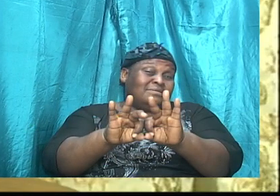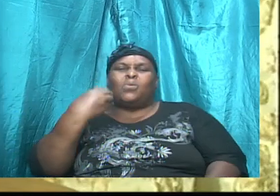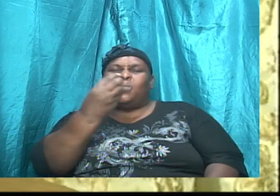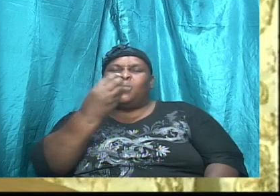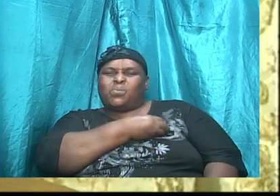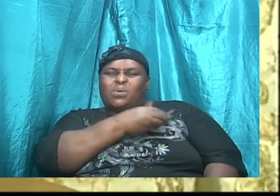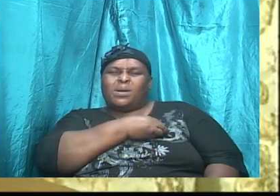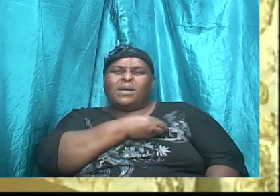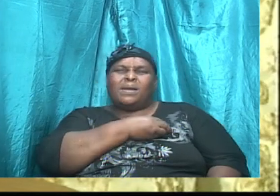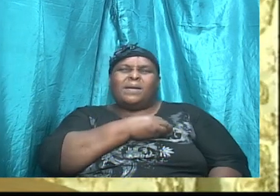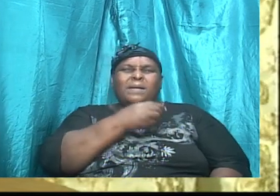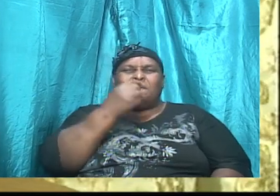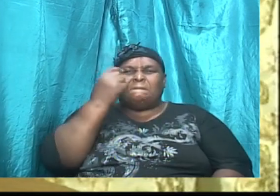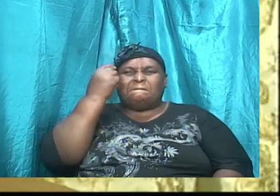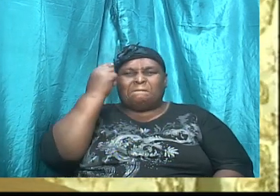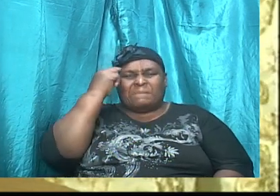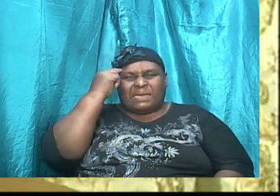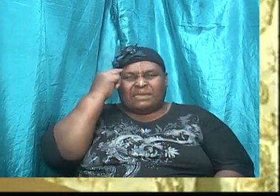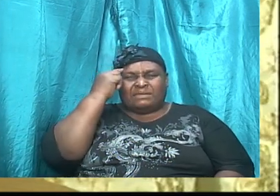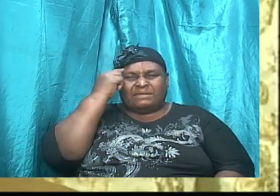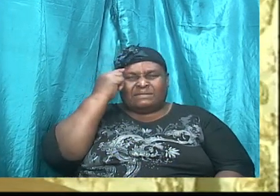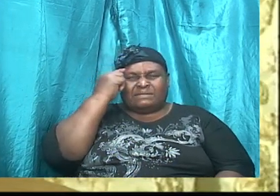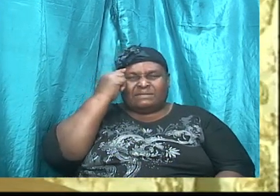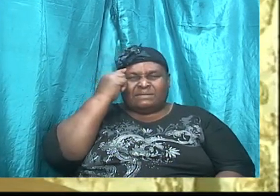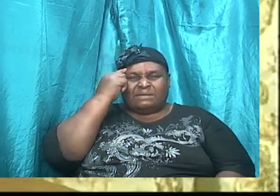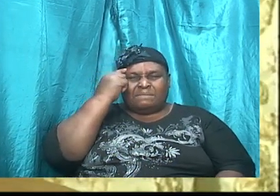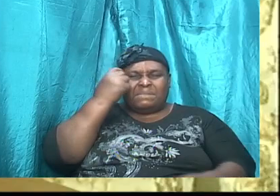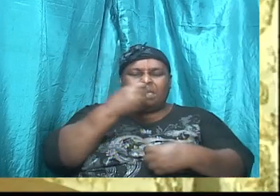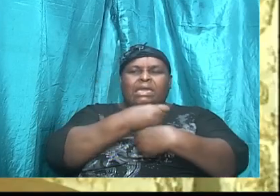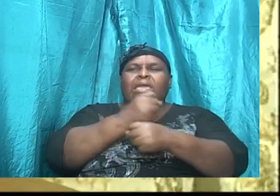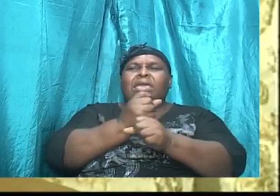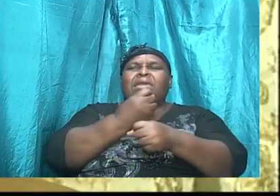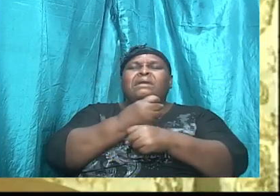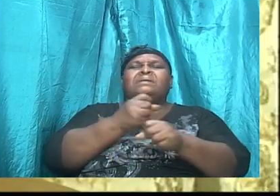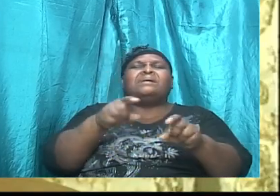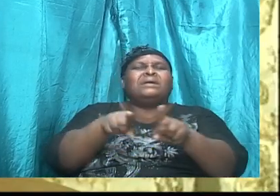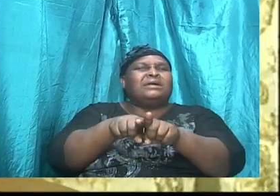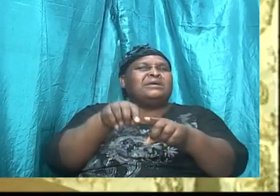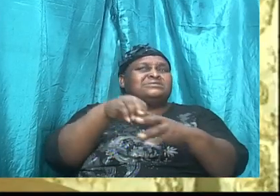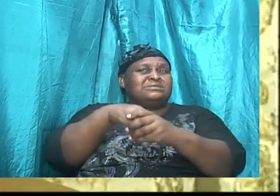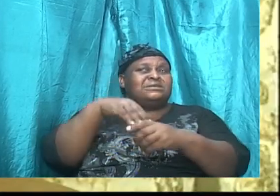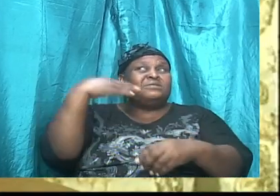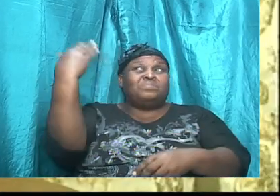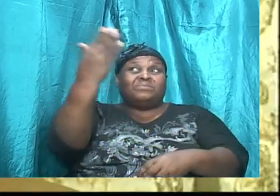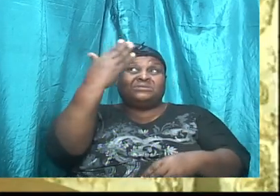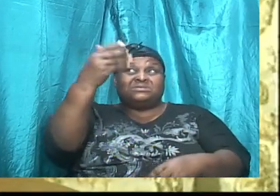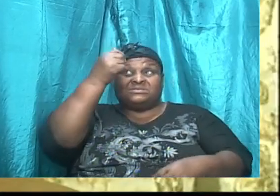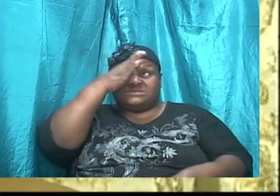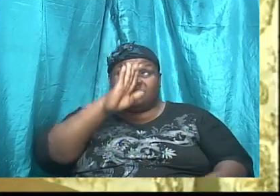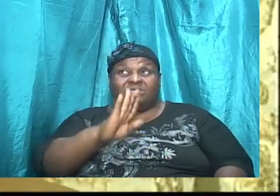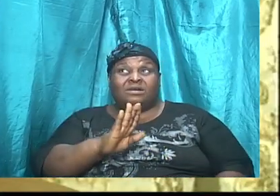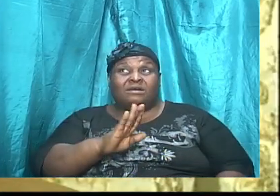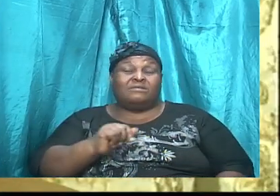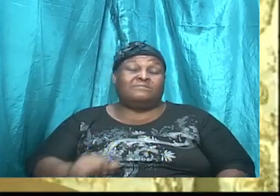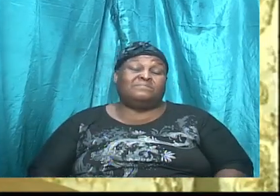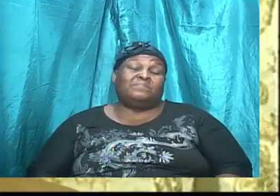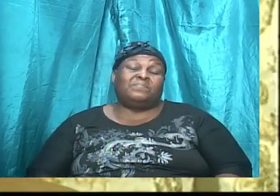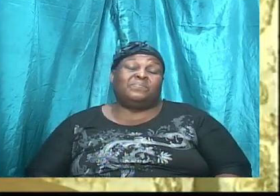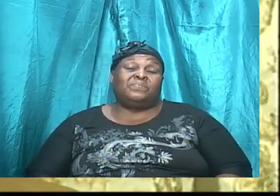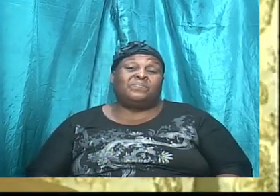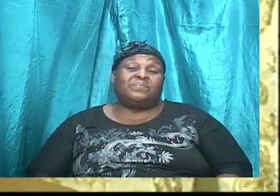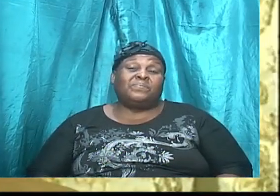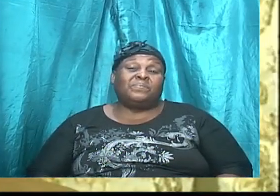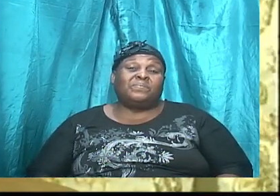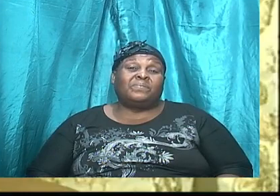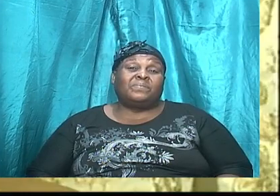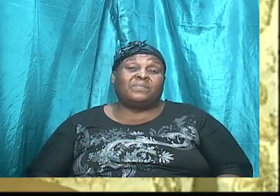our mindset as we are in the presence of God. Now, the woman with the issue of blood, and this story is well